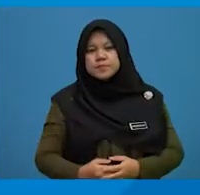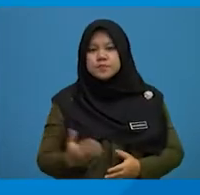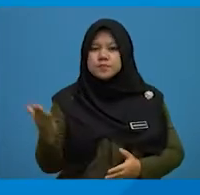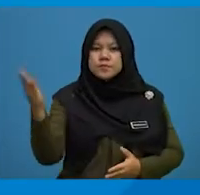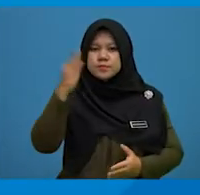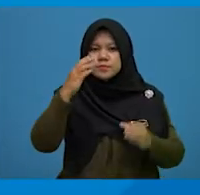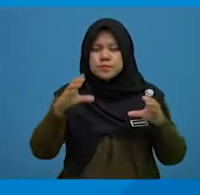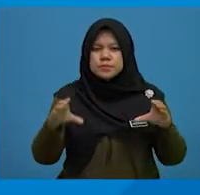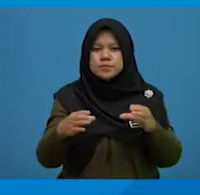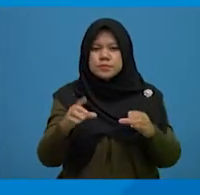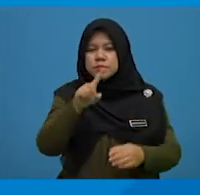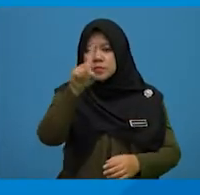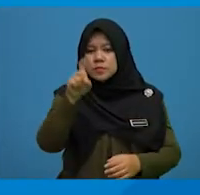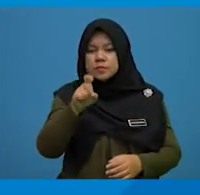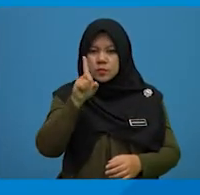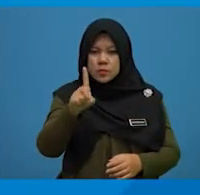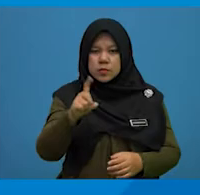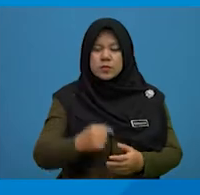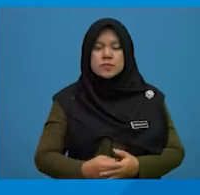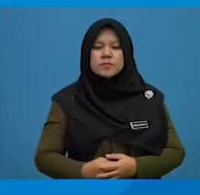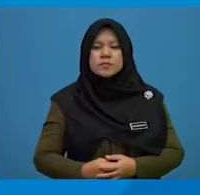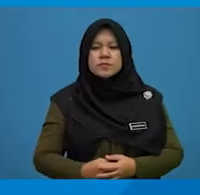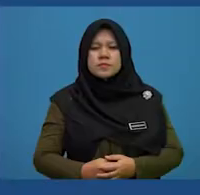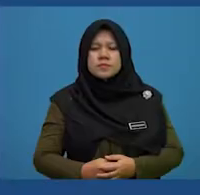Let's do question one.